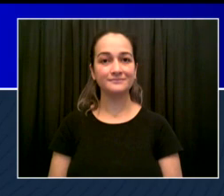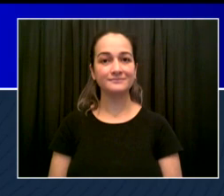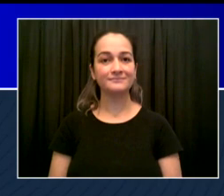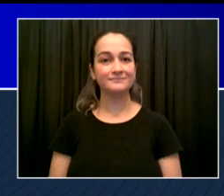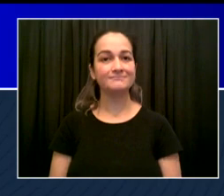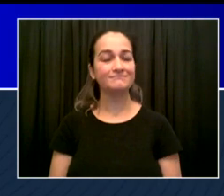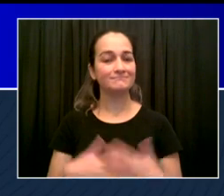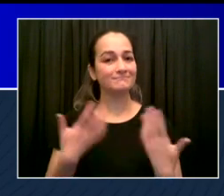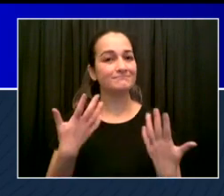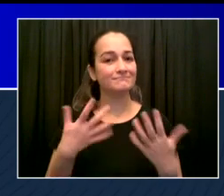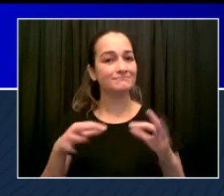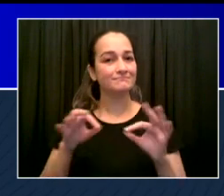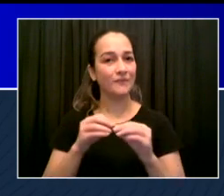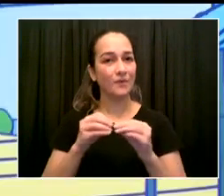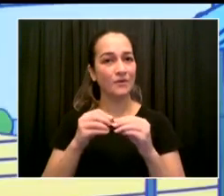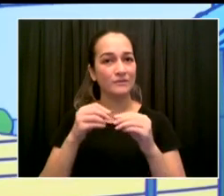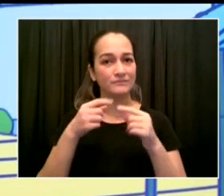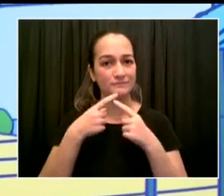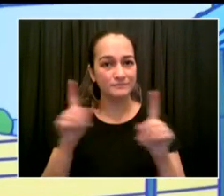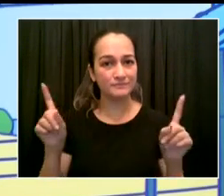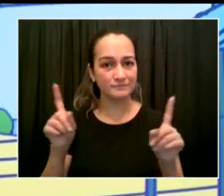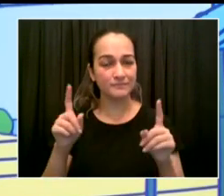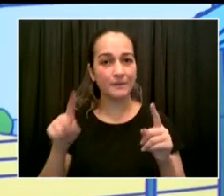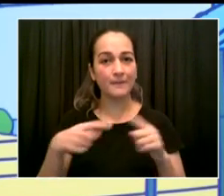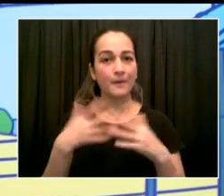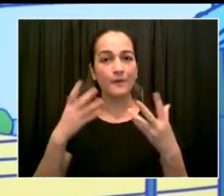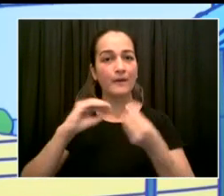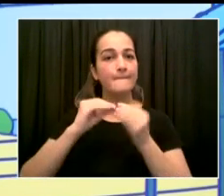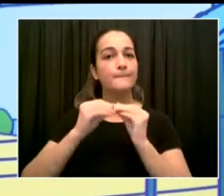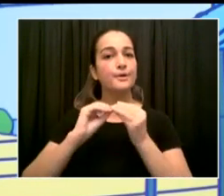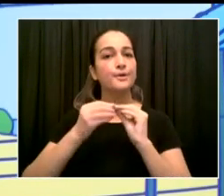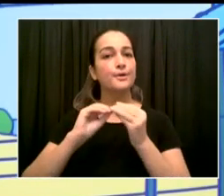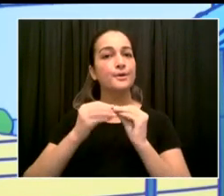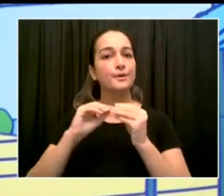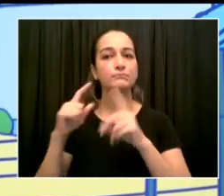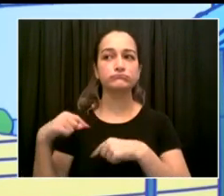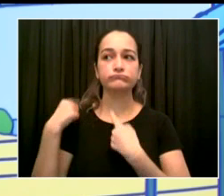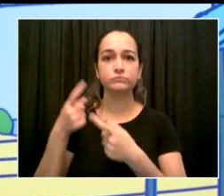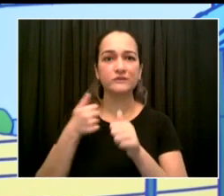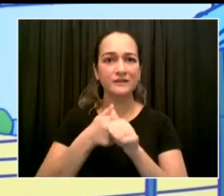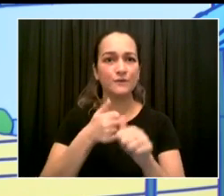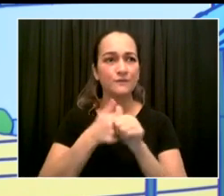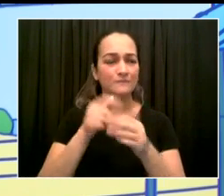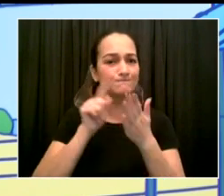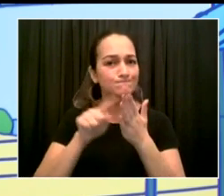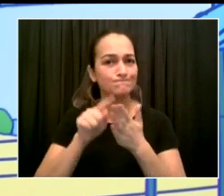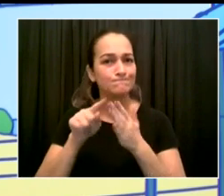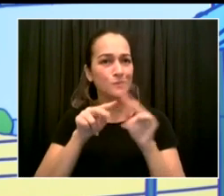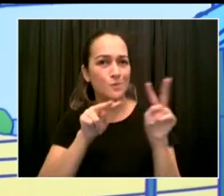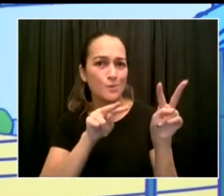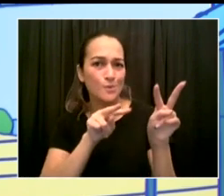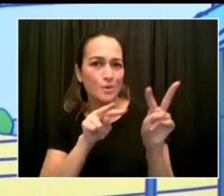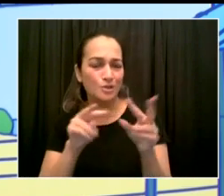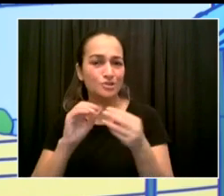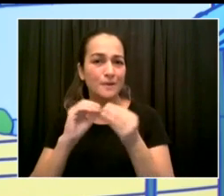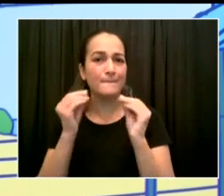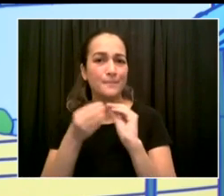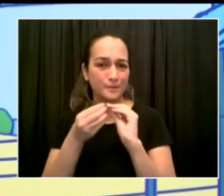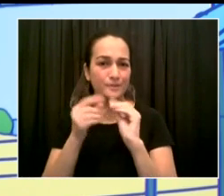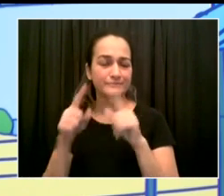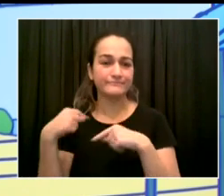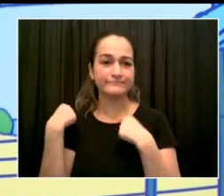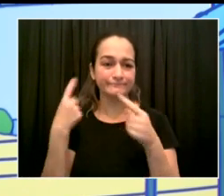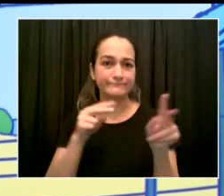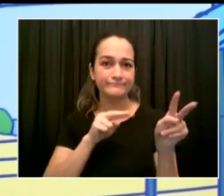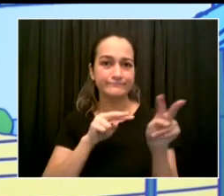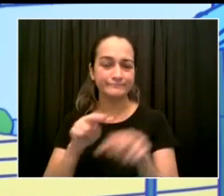that's the base from which we work. And I want you to hear this update. He is the executive director of our New York City Test and Trace